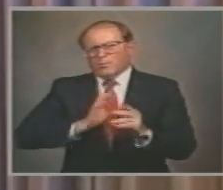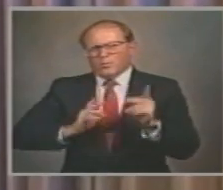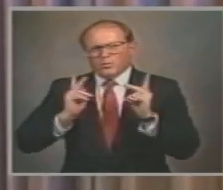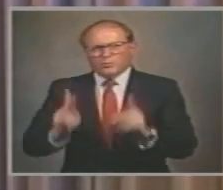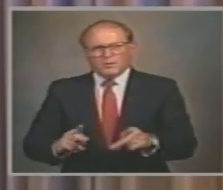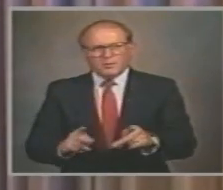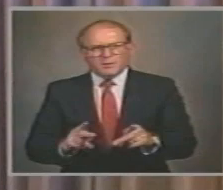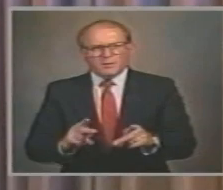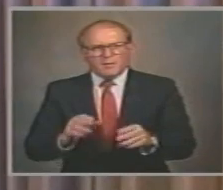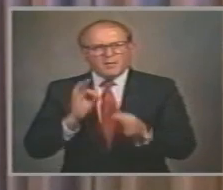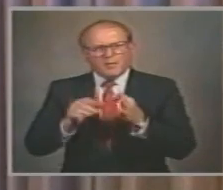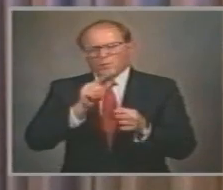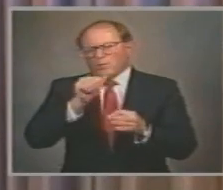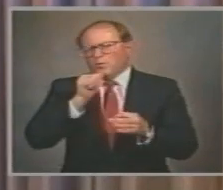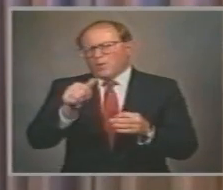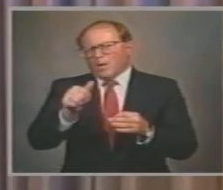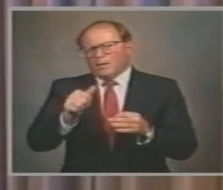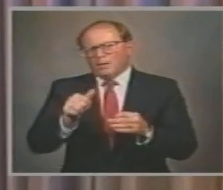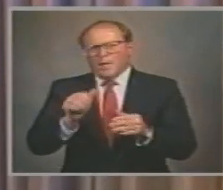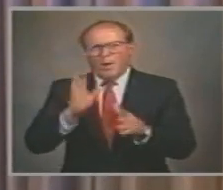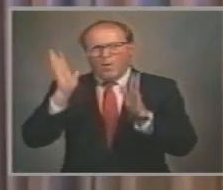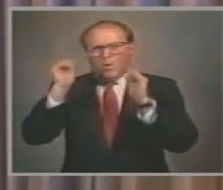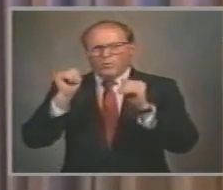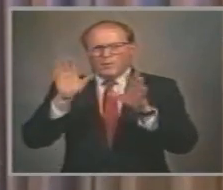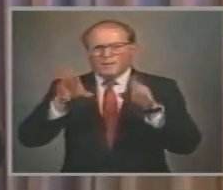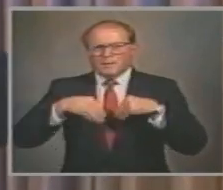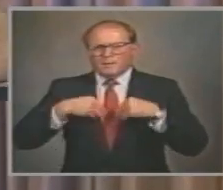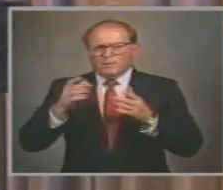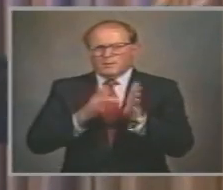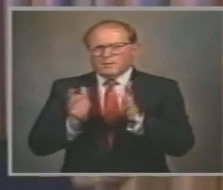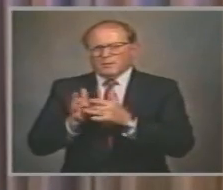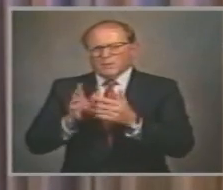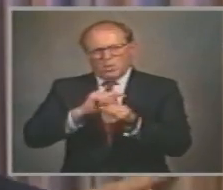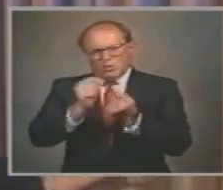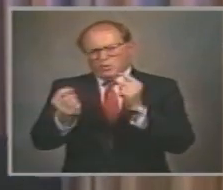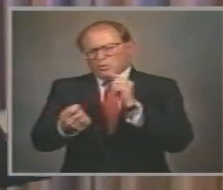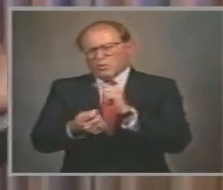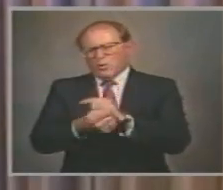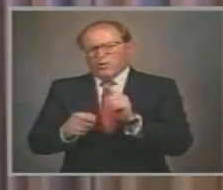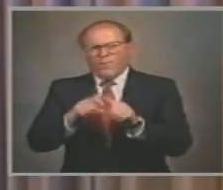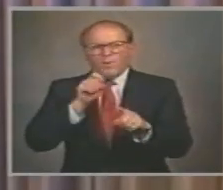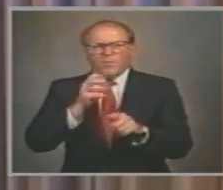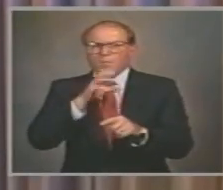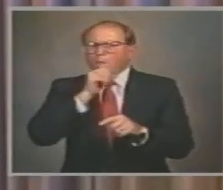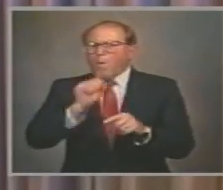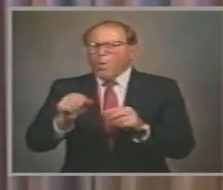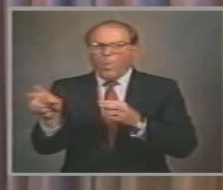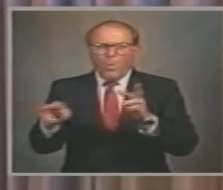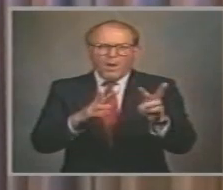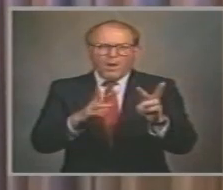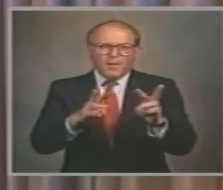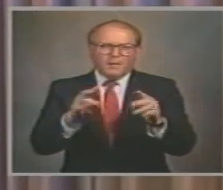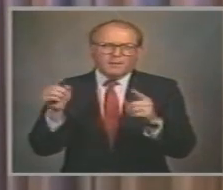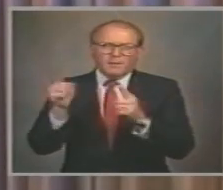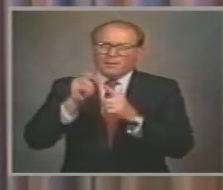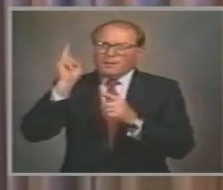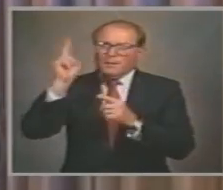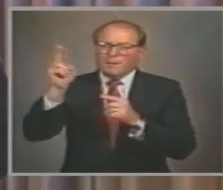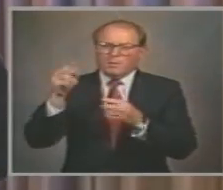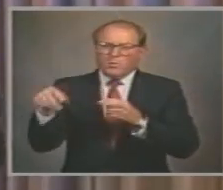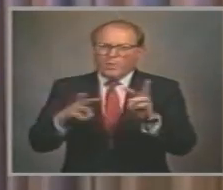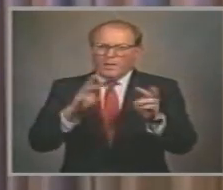you'll accept Jesus Christ In his way today Turning from the old way To his way In repentance